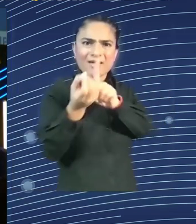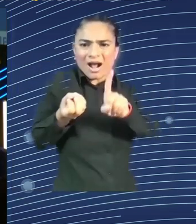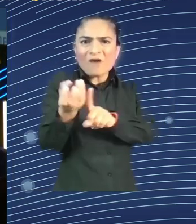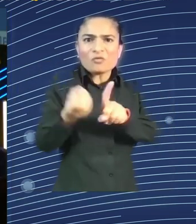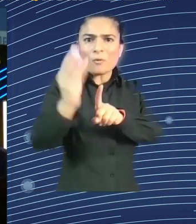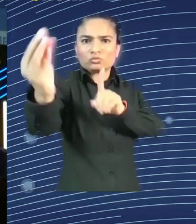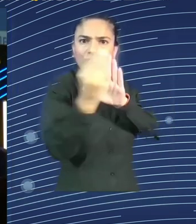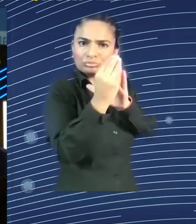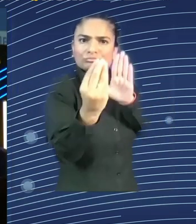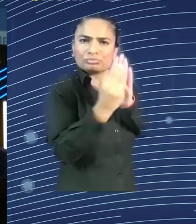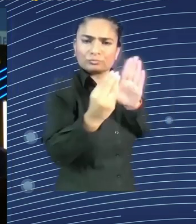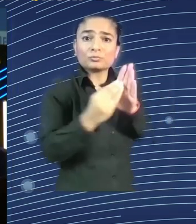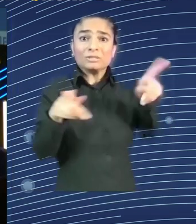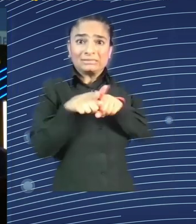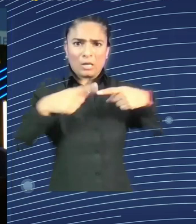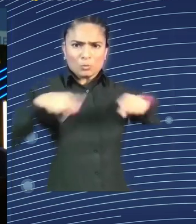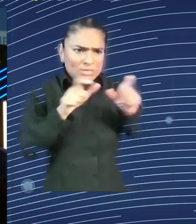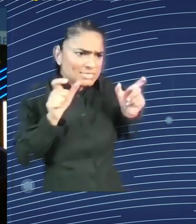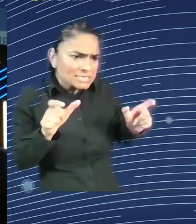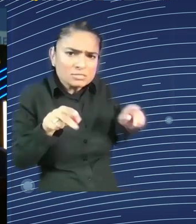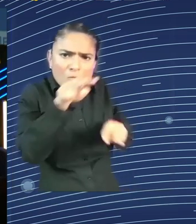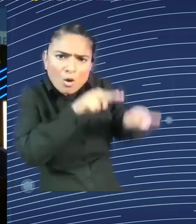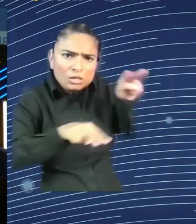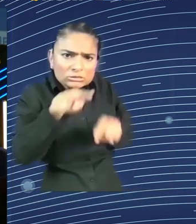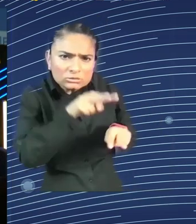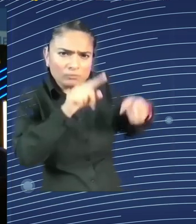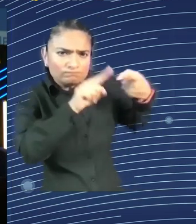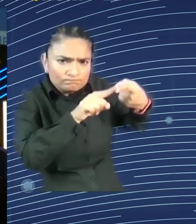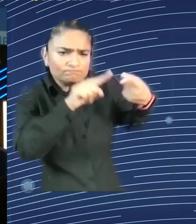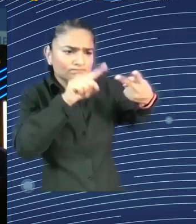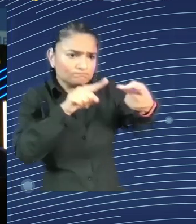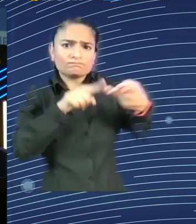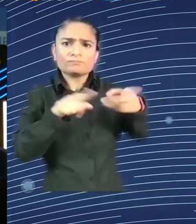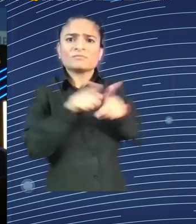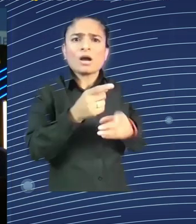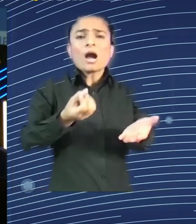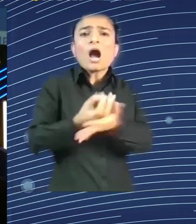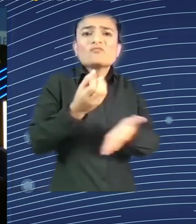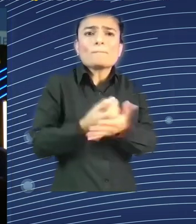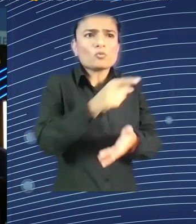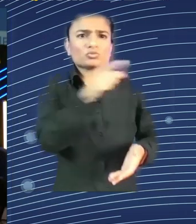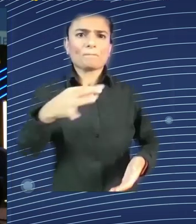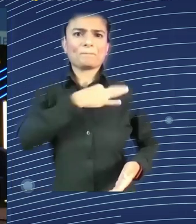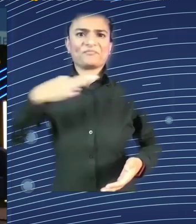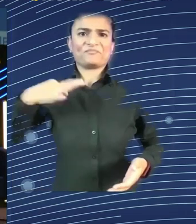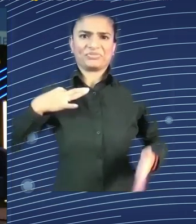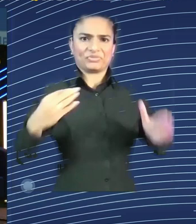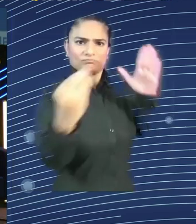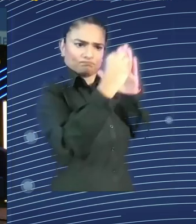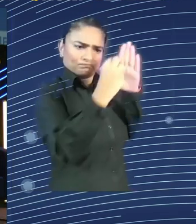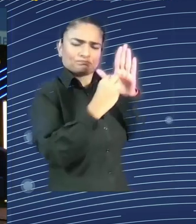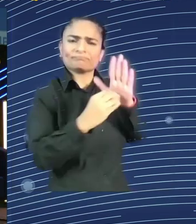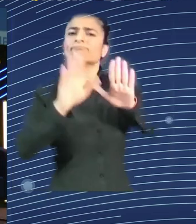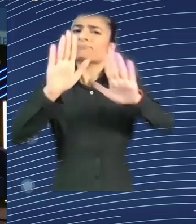We'll have, by the way, also a breakout session on this particular topic tomorrow. So I'm looking forward to that. I think a microphone has landed in your